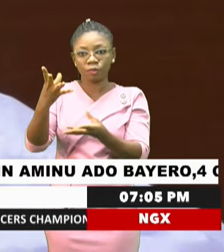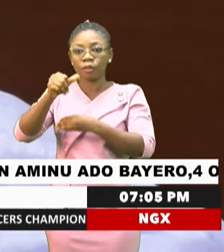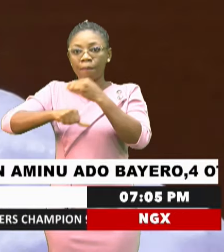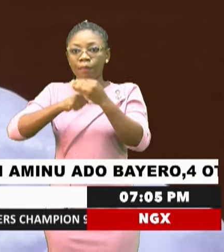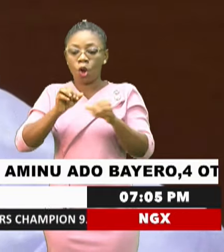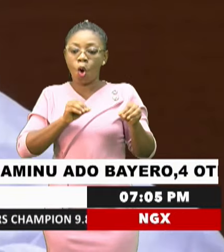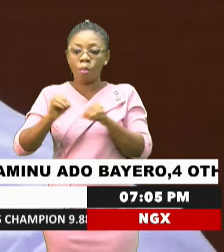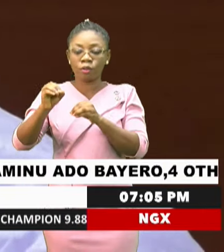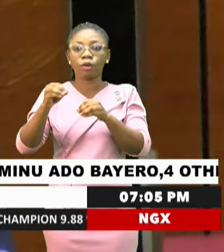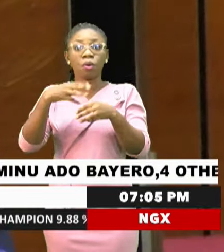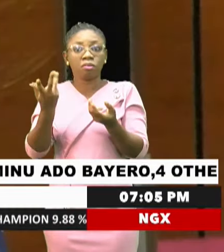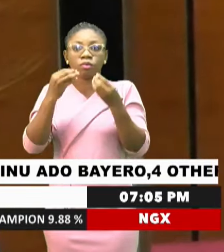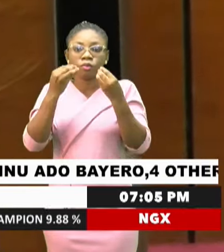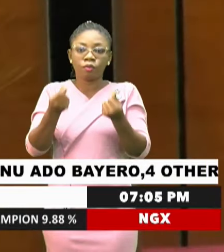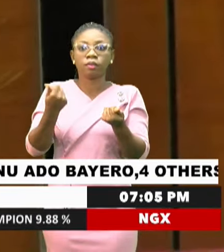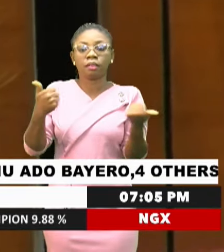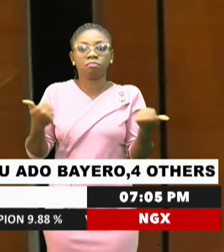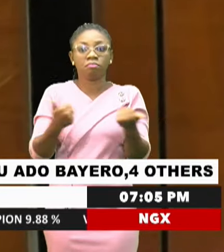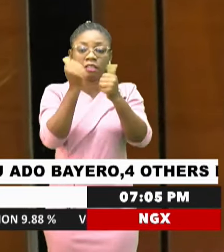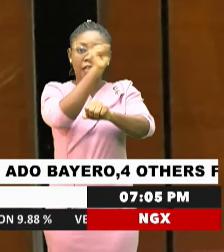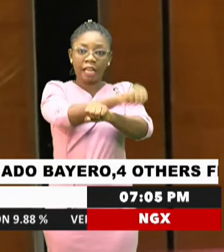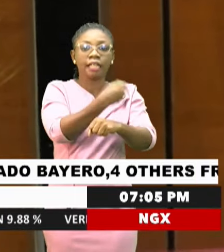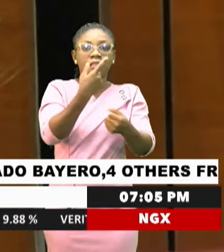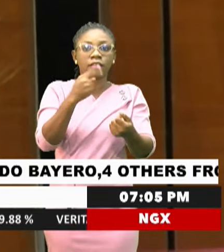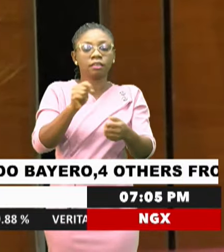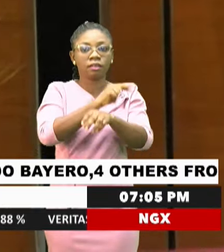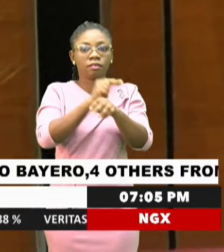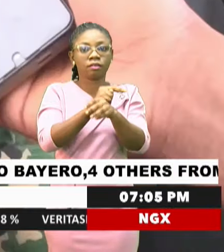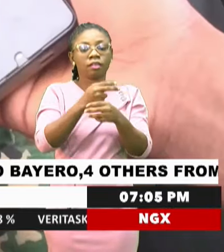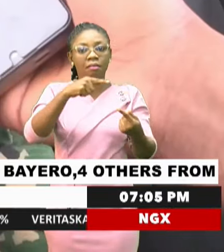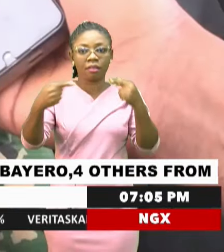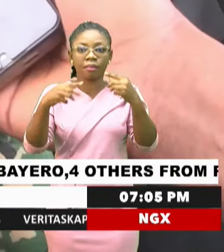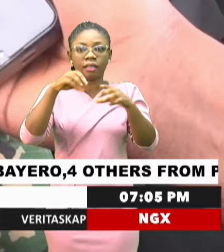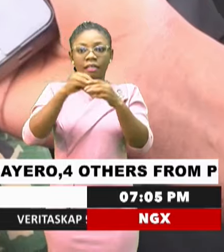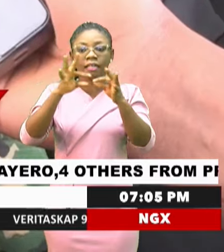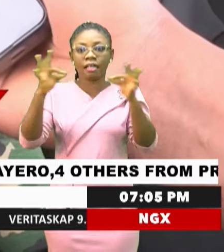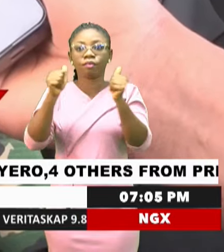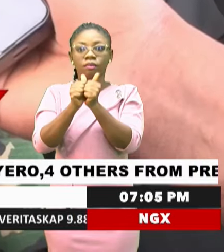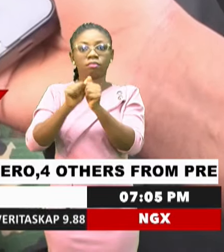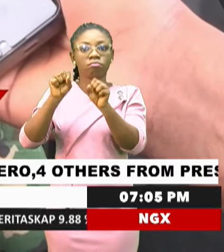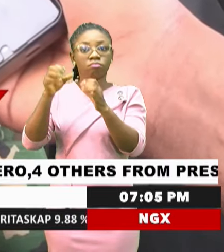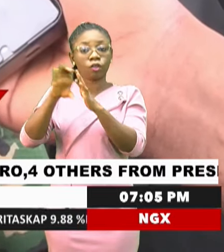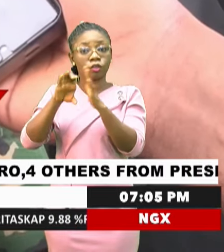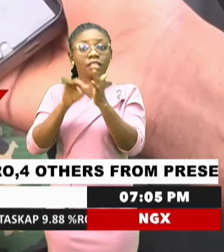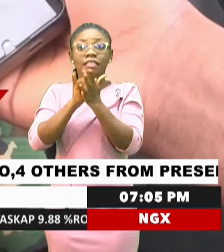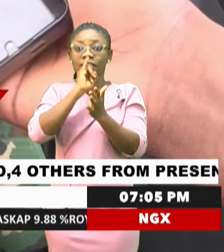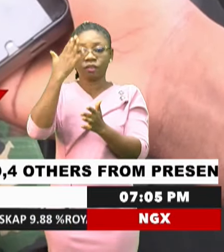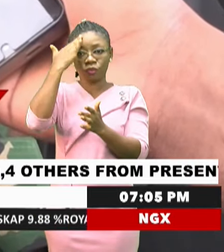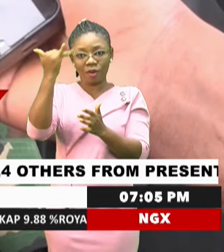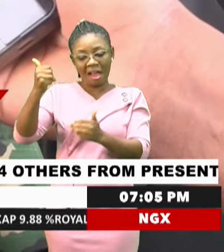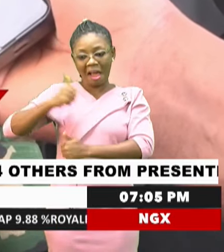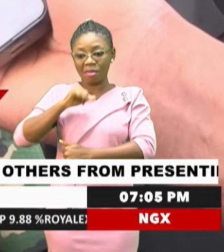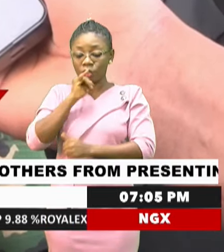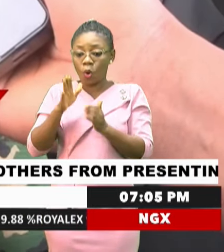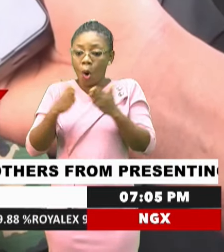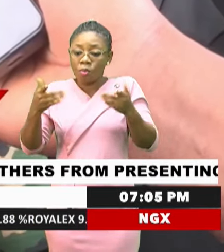combating all enemies of the state in line with the constitutional provisions. That is why the Army is open to ideas, is